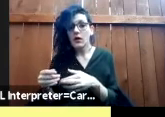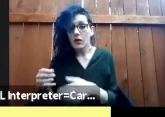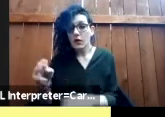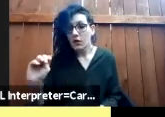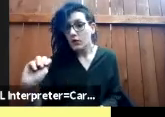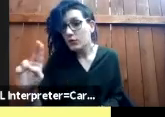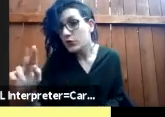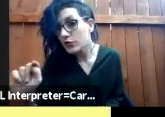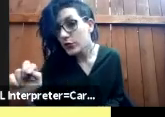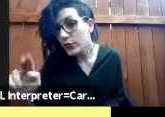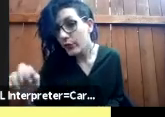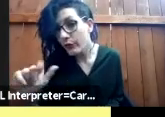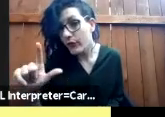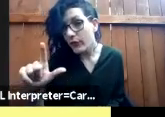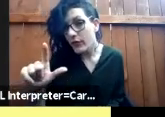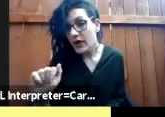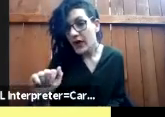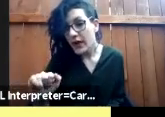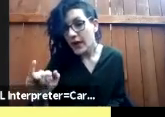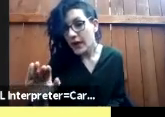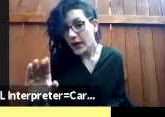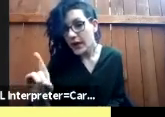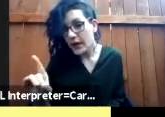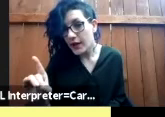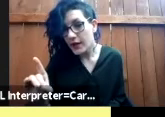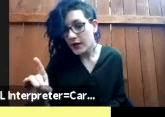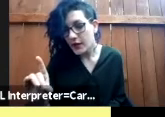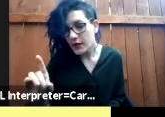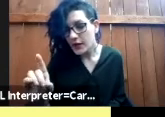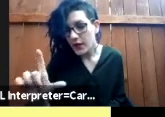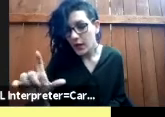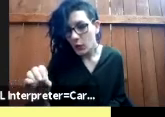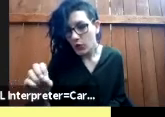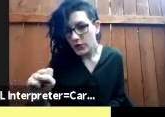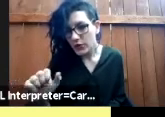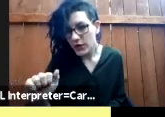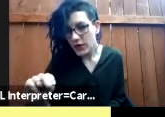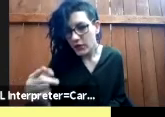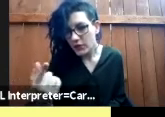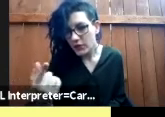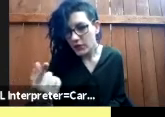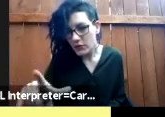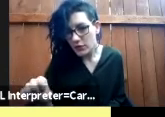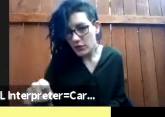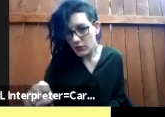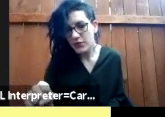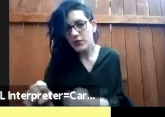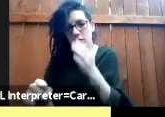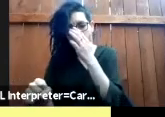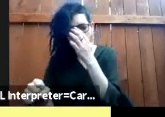Angeles who is also known through the name of their sister org revolutionary autonomous communities uh they are